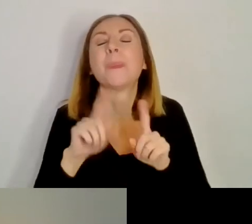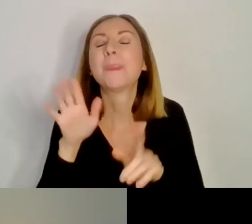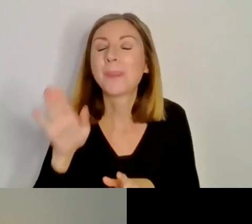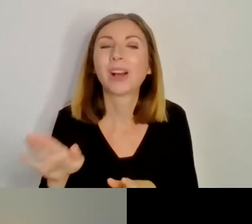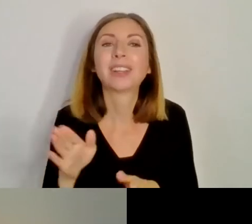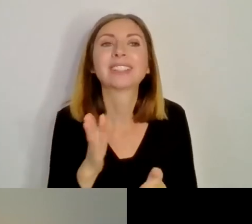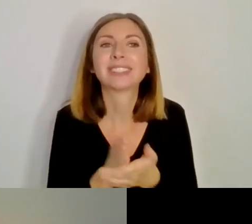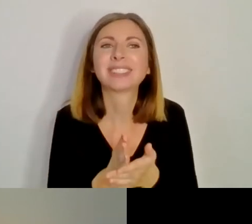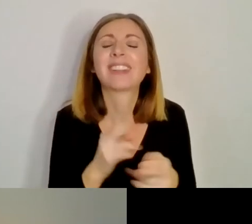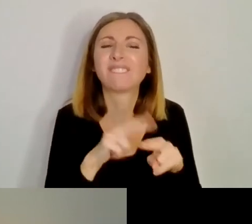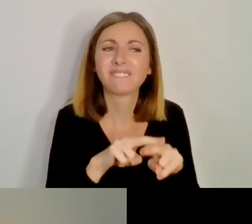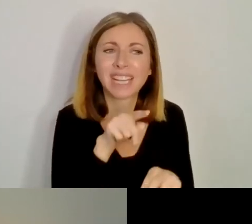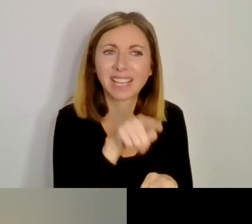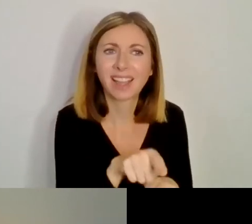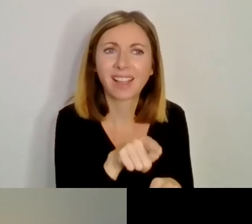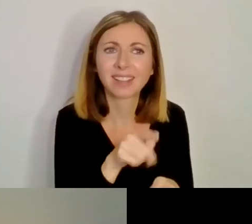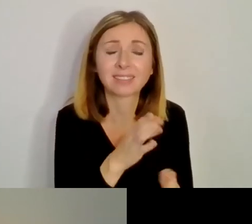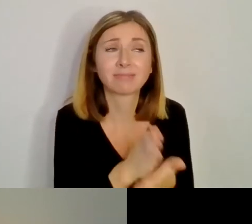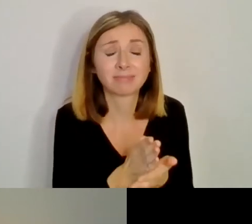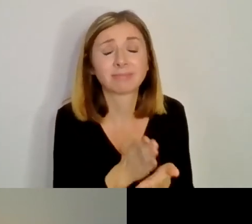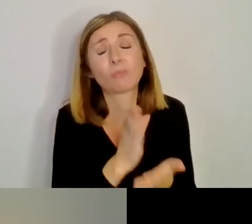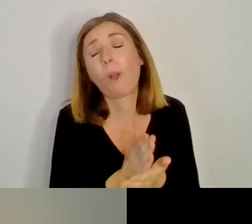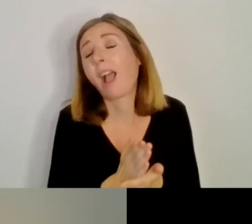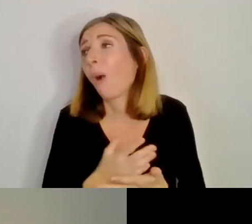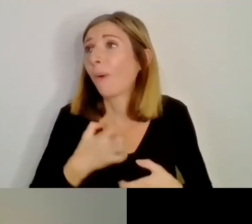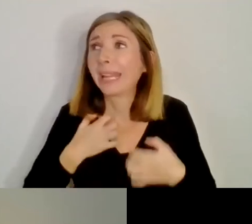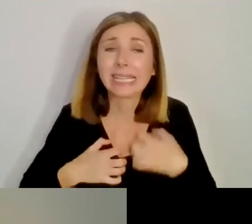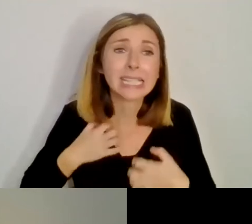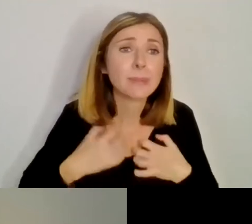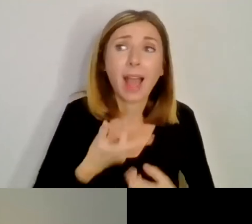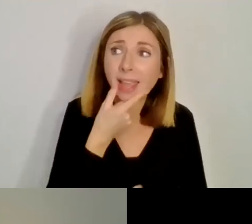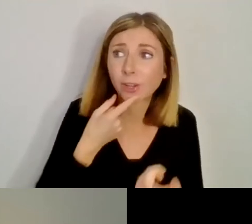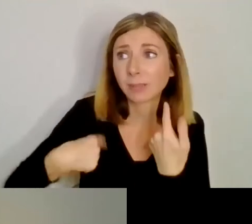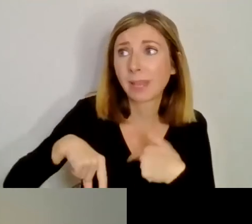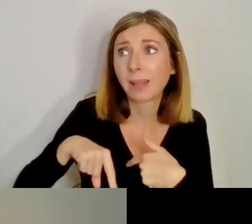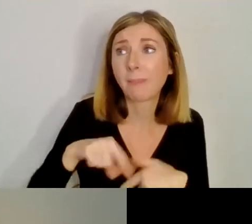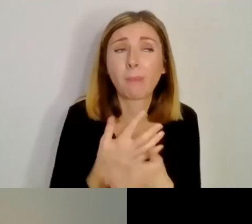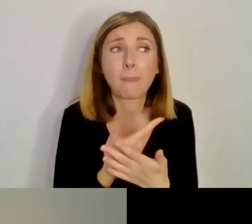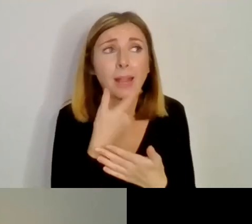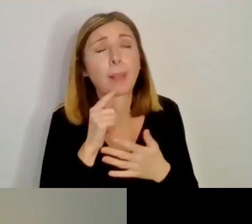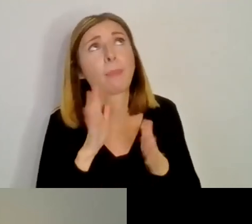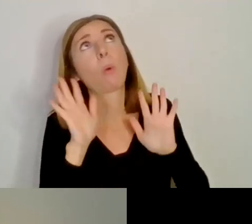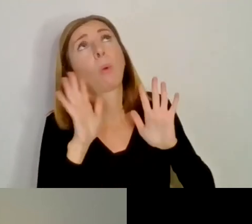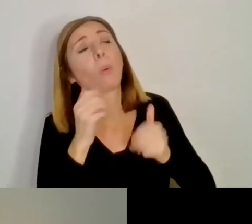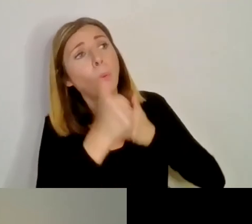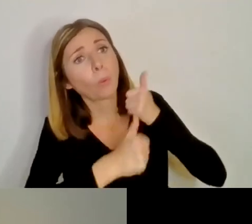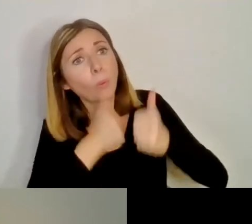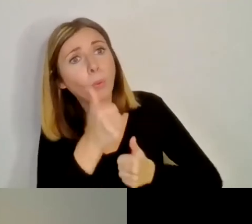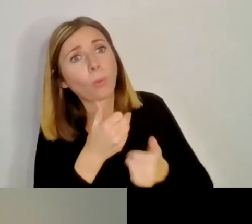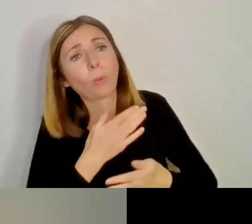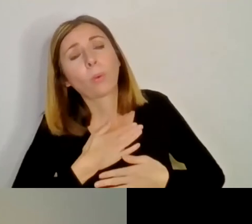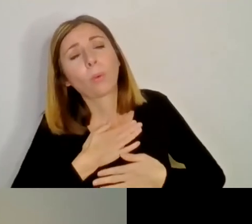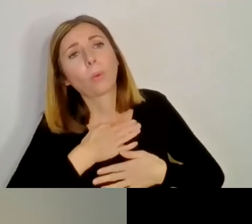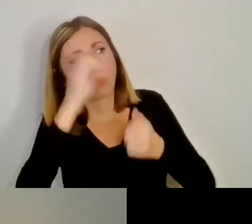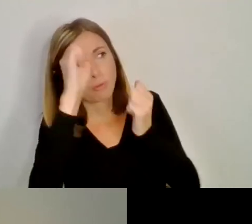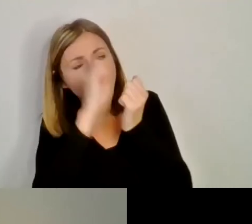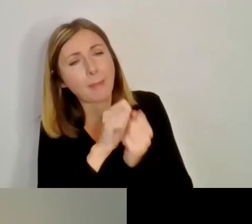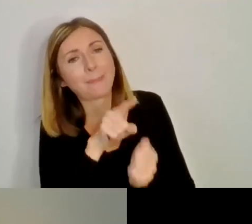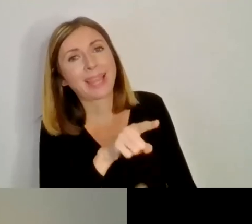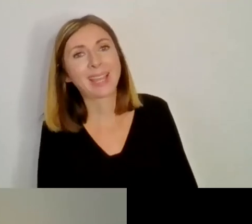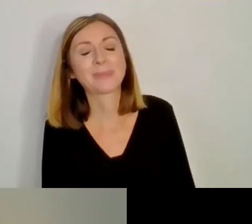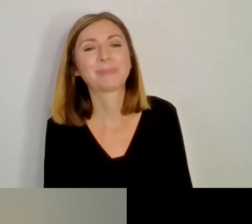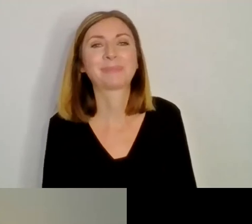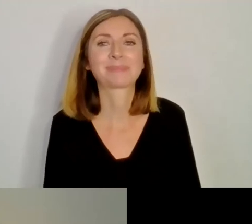he's obviously a very inspirational figure for people. The fact that his memory lives on so long. Yeah, yeah.